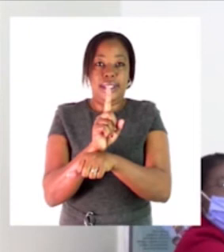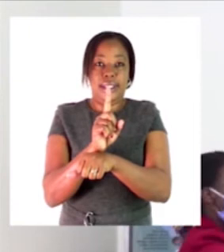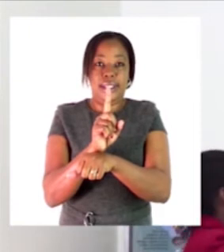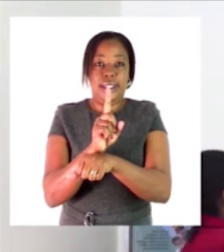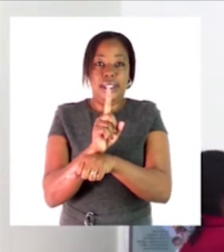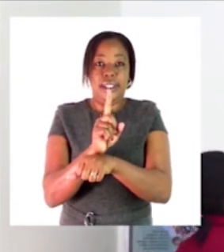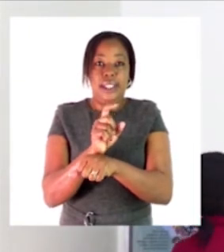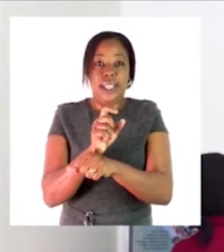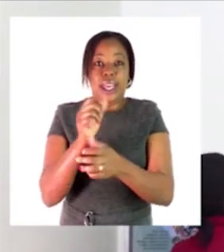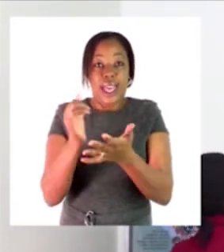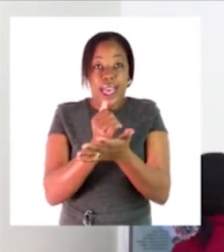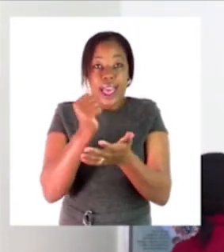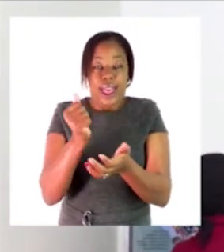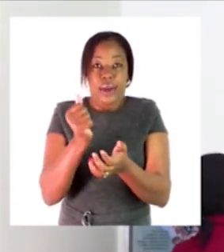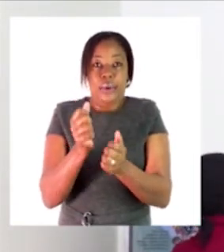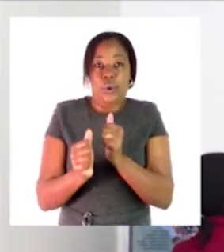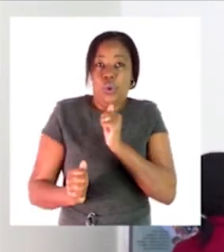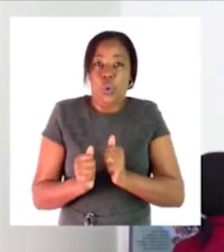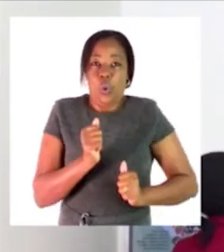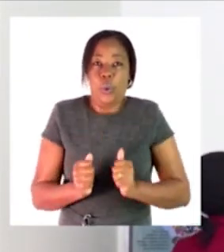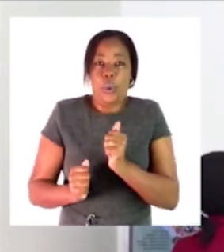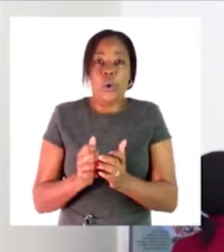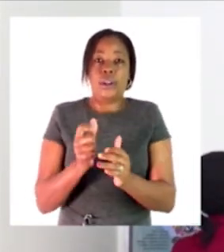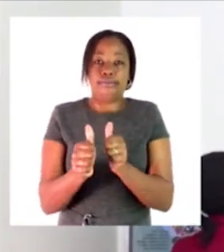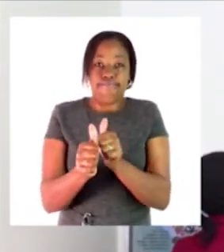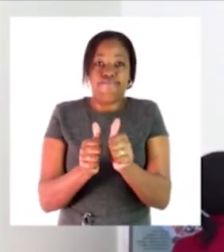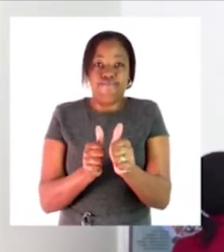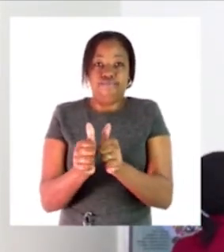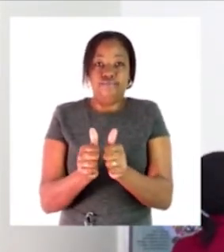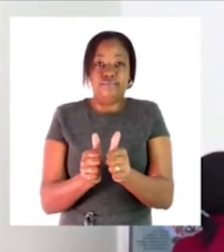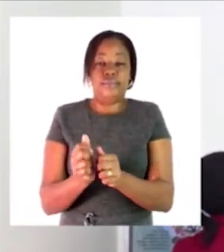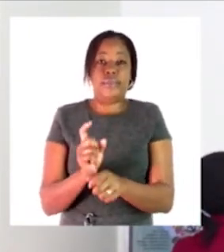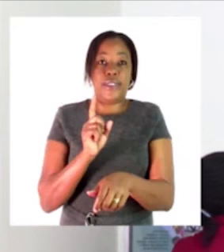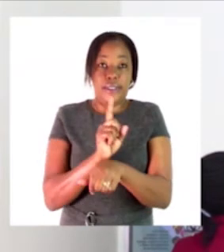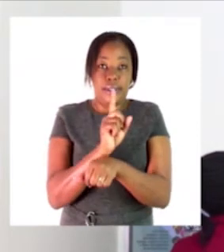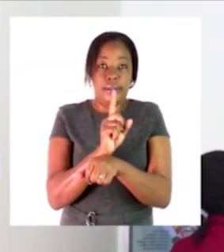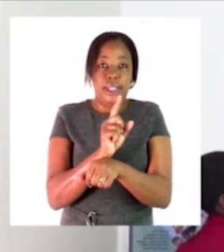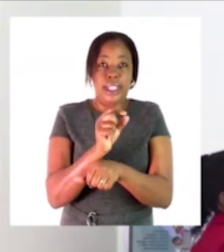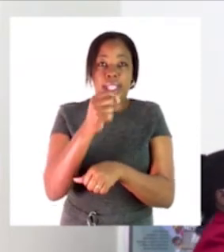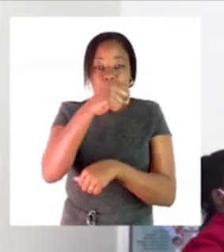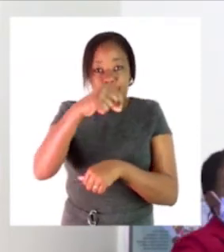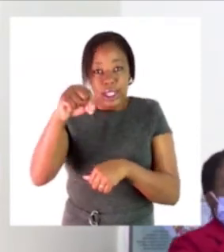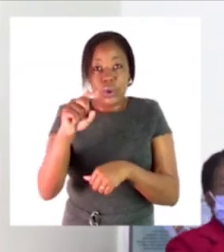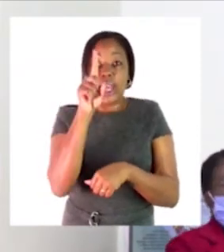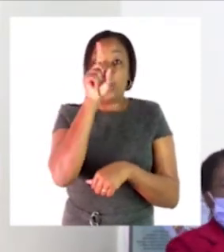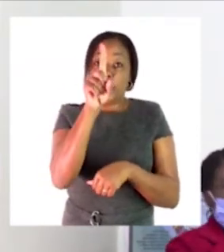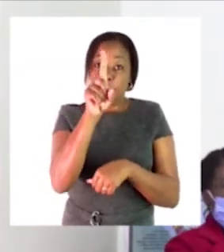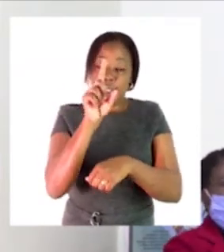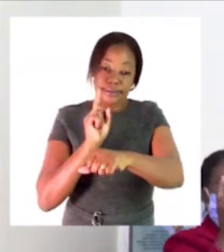do you write first then i'll write a one and an st just there